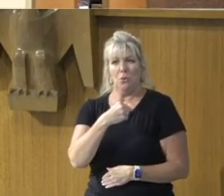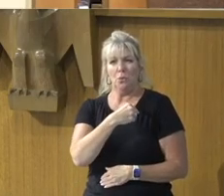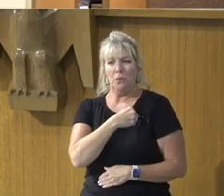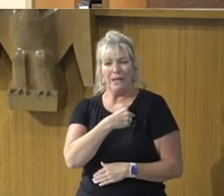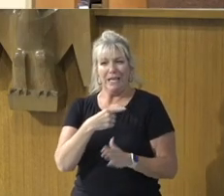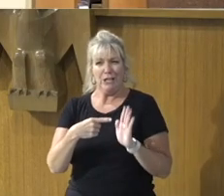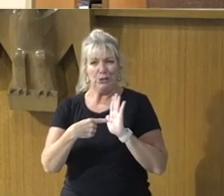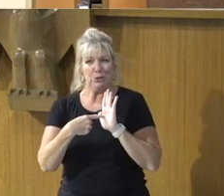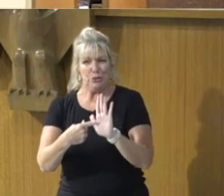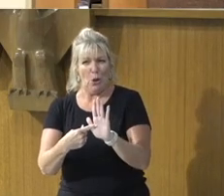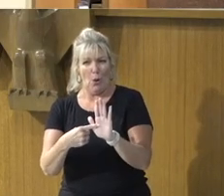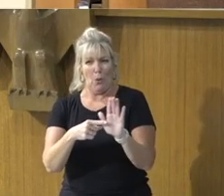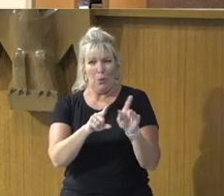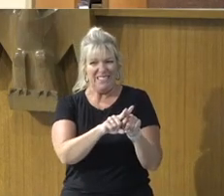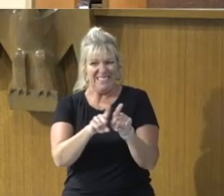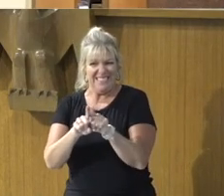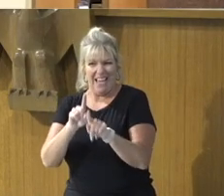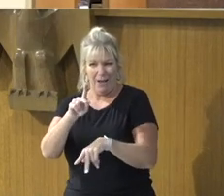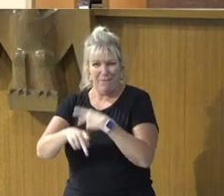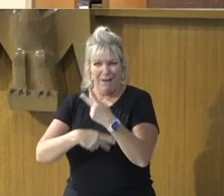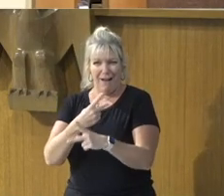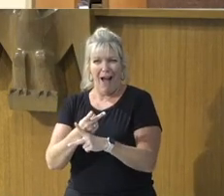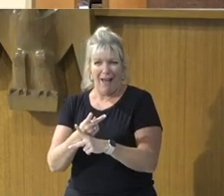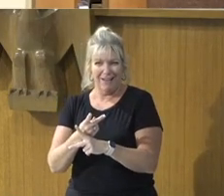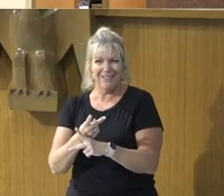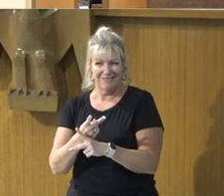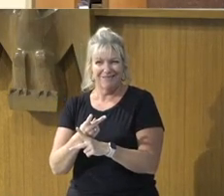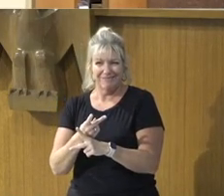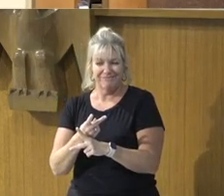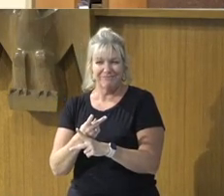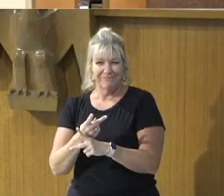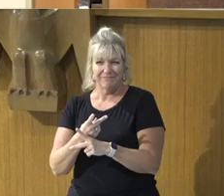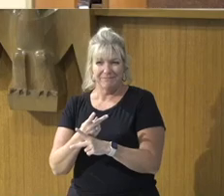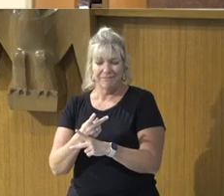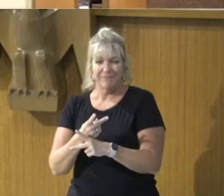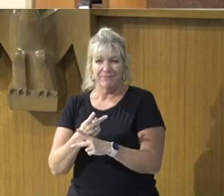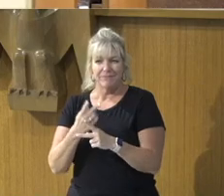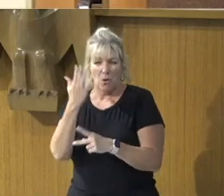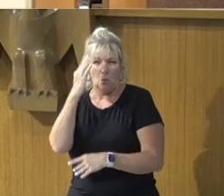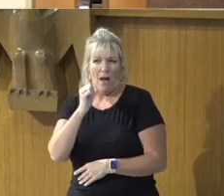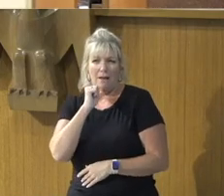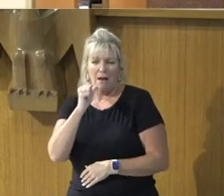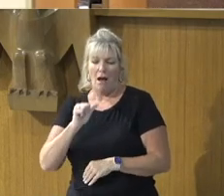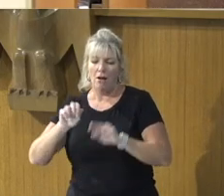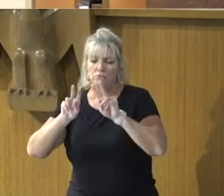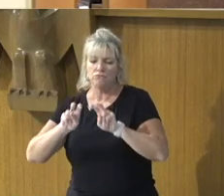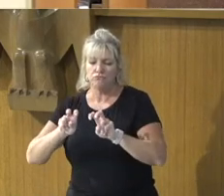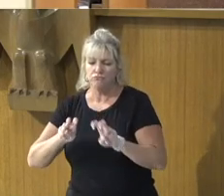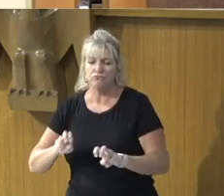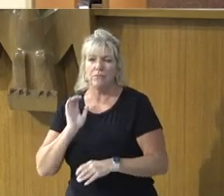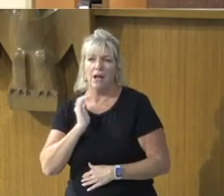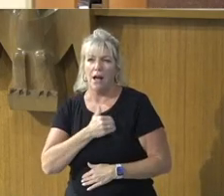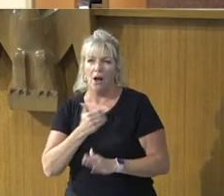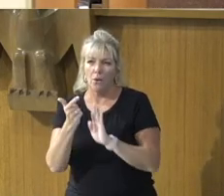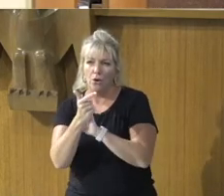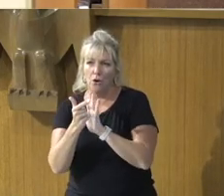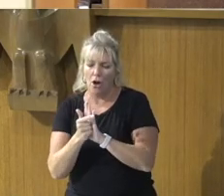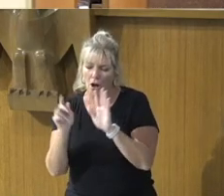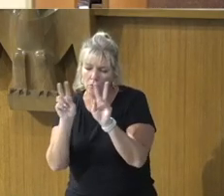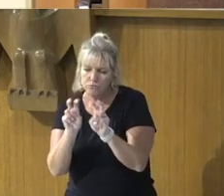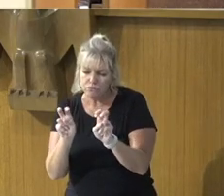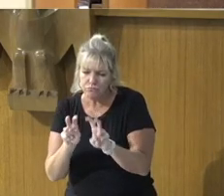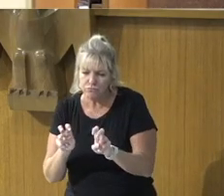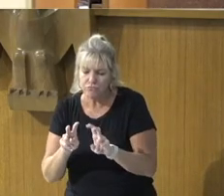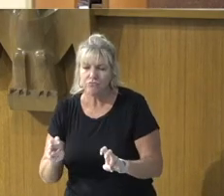symptoms. So, Let us examine our common lot, By taking a closer look at this